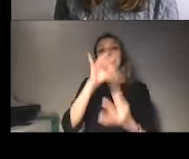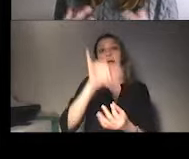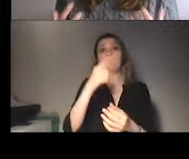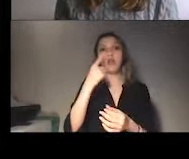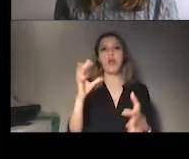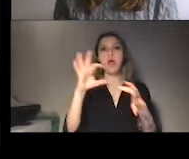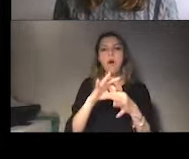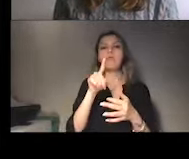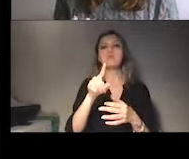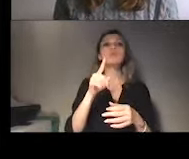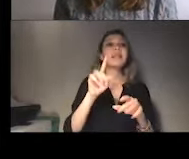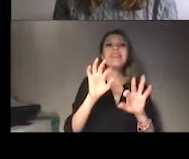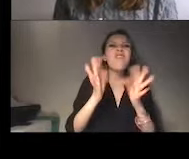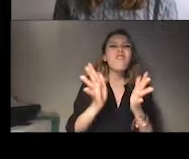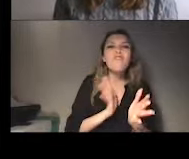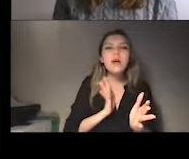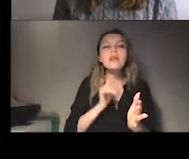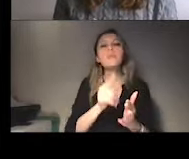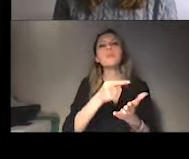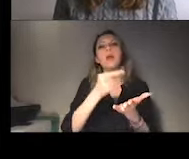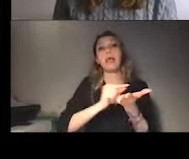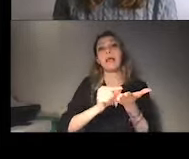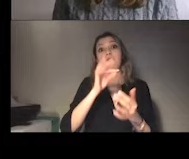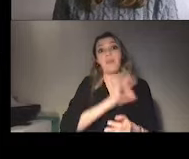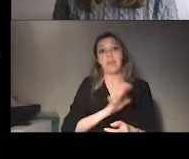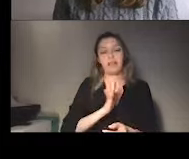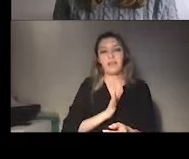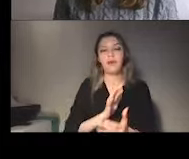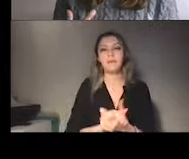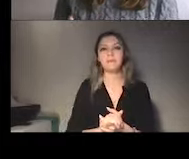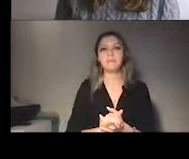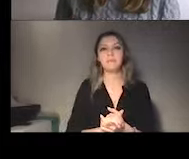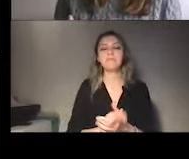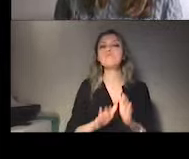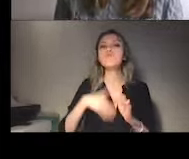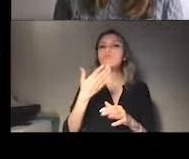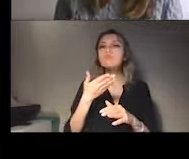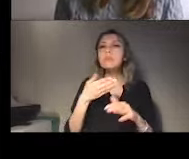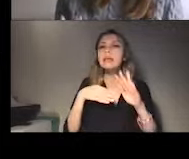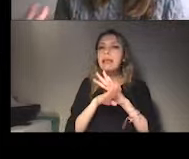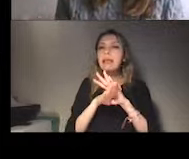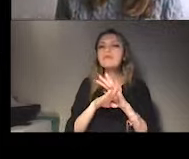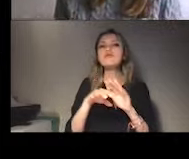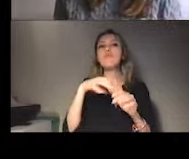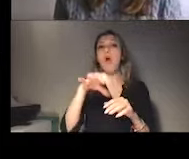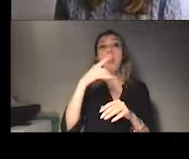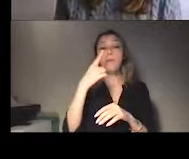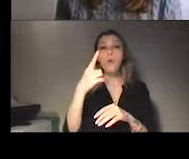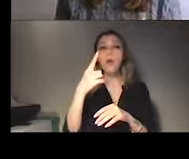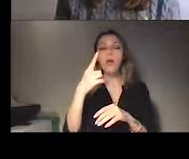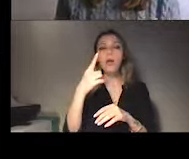of course, in the introduction, it's very important that you present the organization or the group of organization,